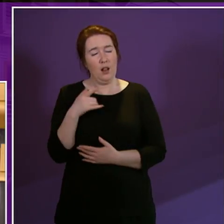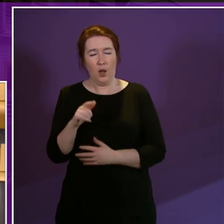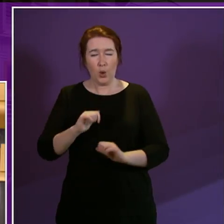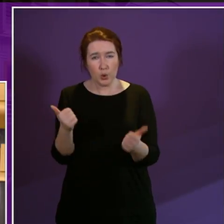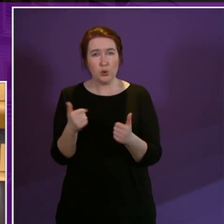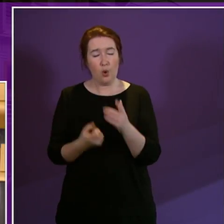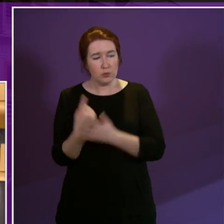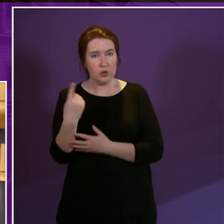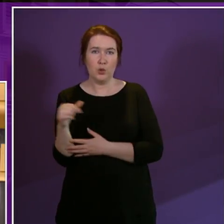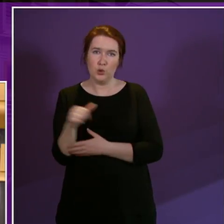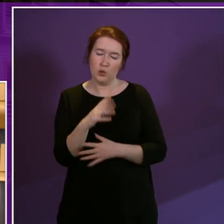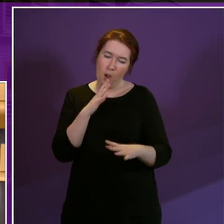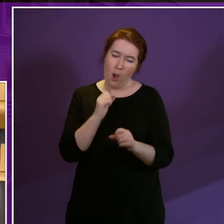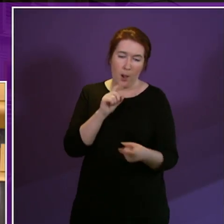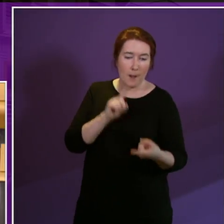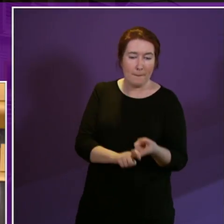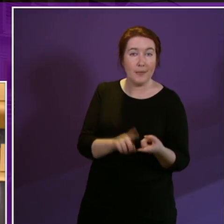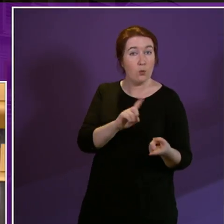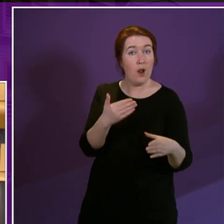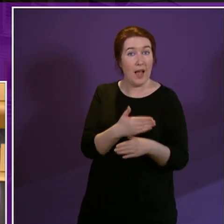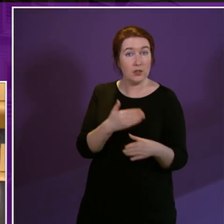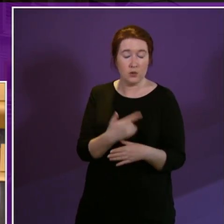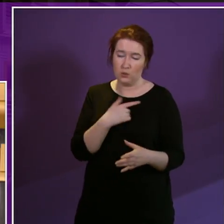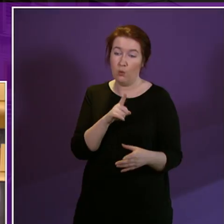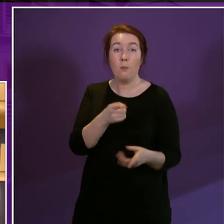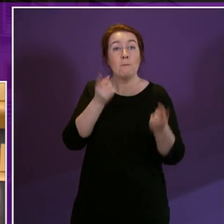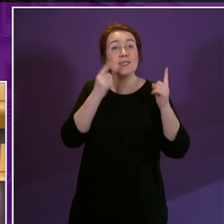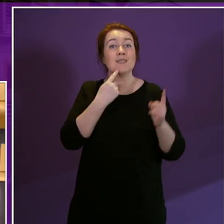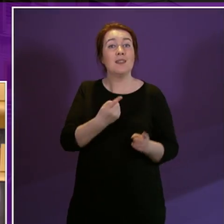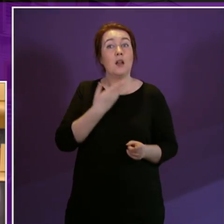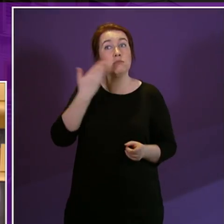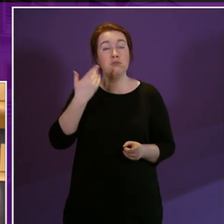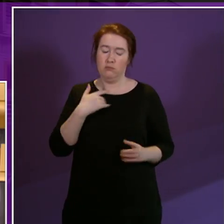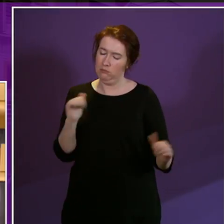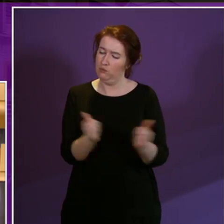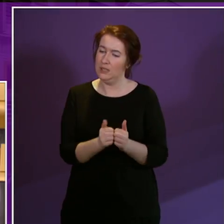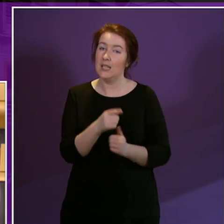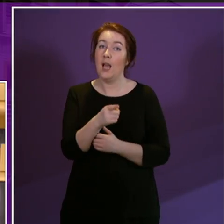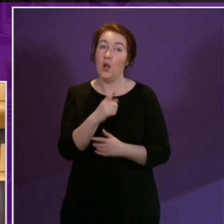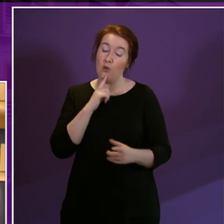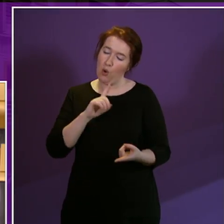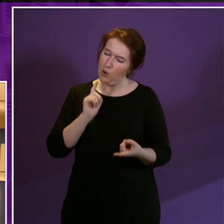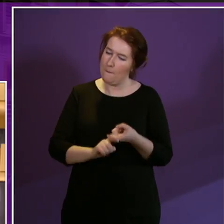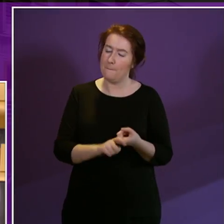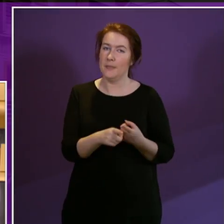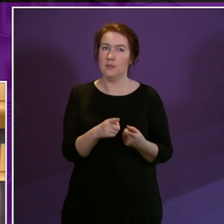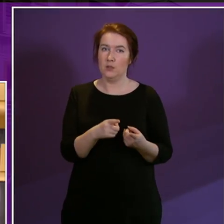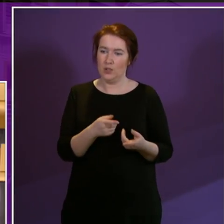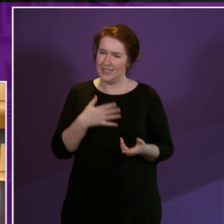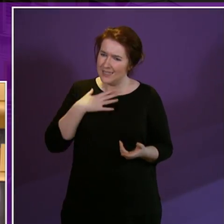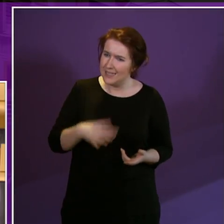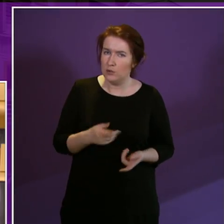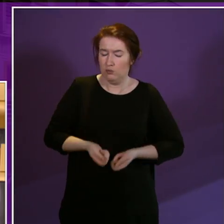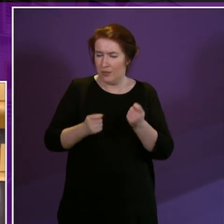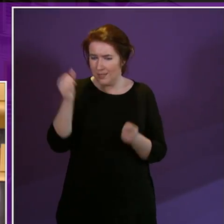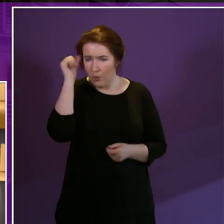to action today, and I welcome what the Minister has said in the opening speech, in committing to that necessary awareness-raising